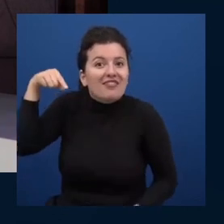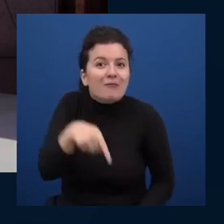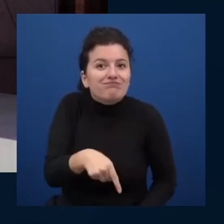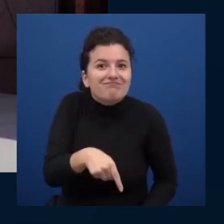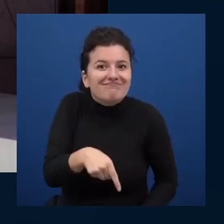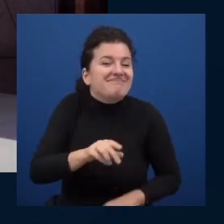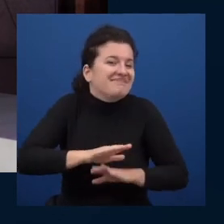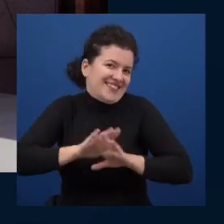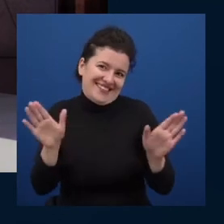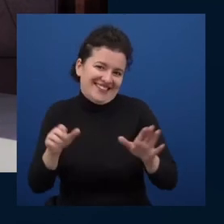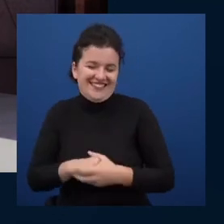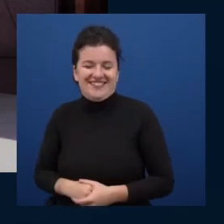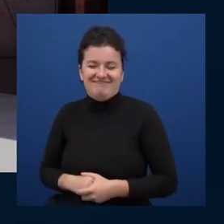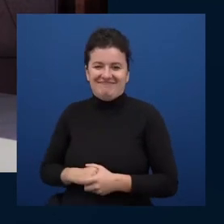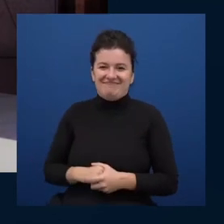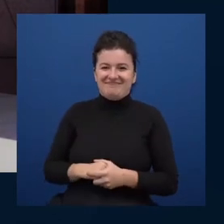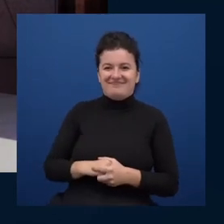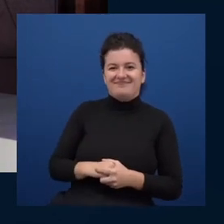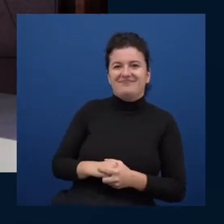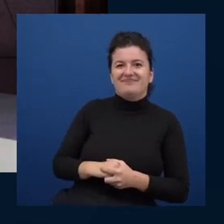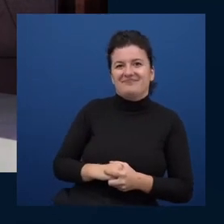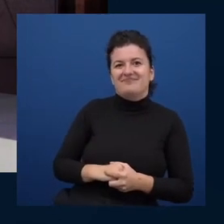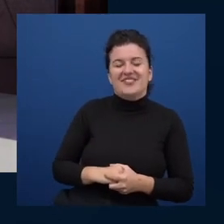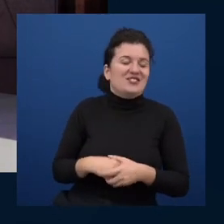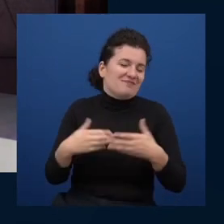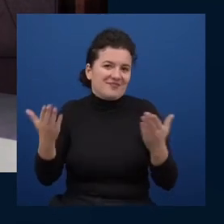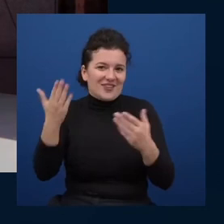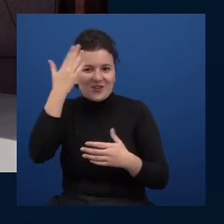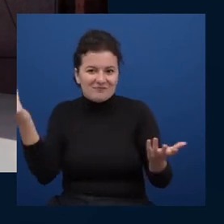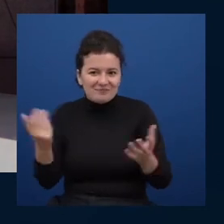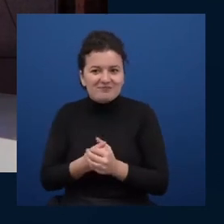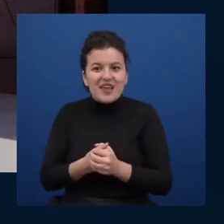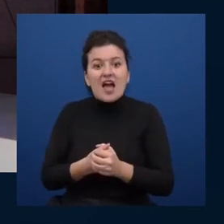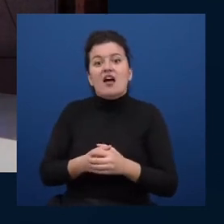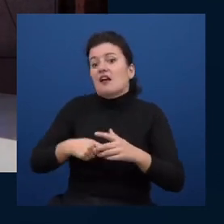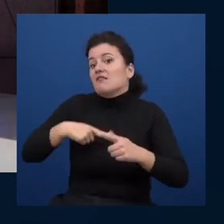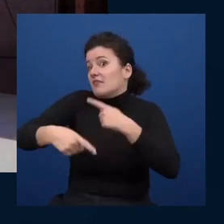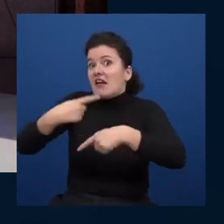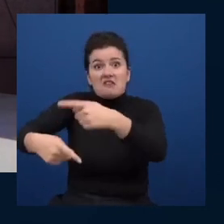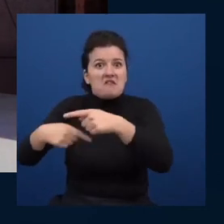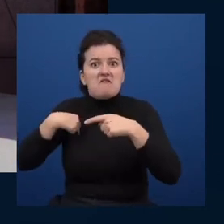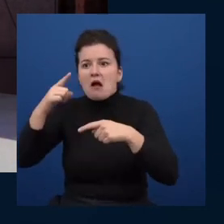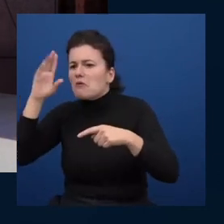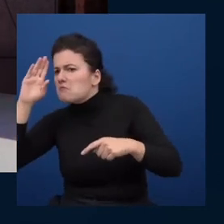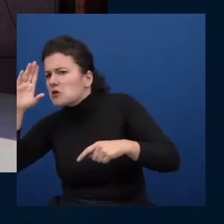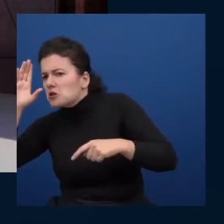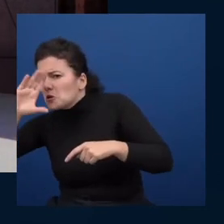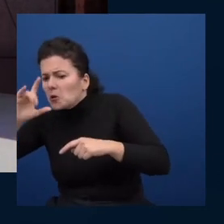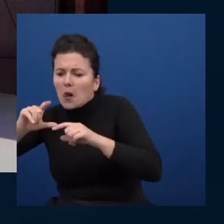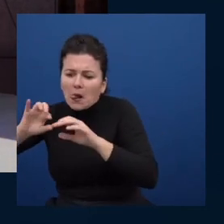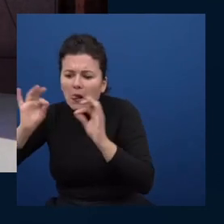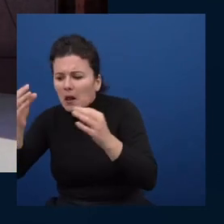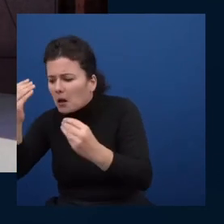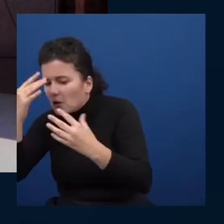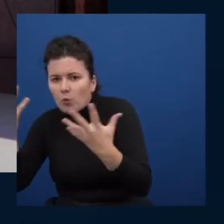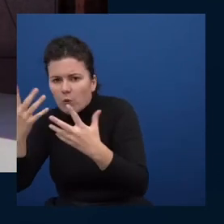car looks good to me good now i know all right and then you can look it up later if you need to yeah so i love that